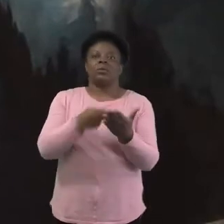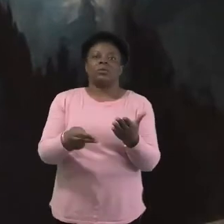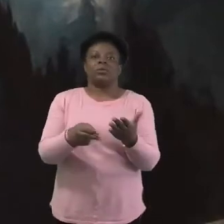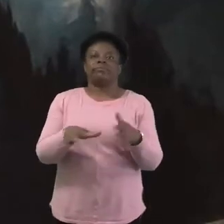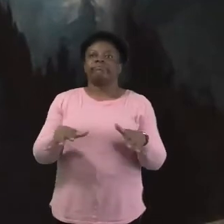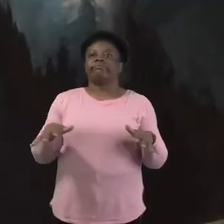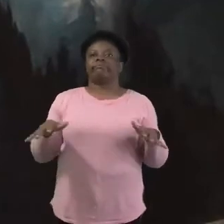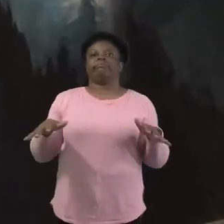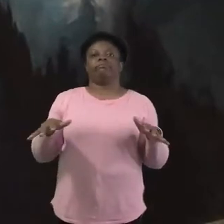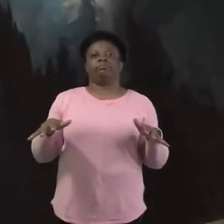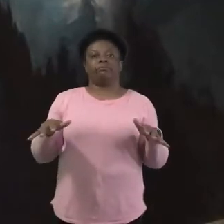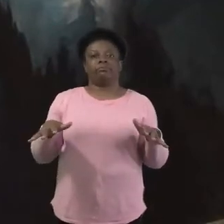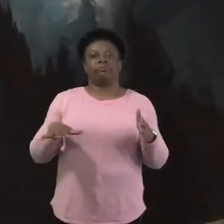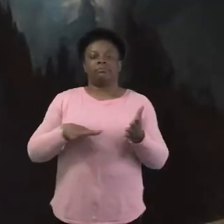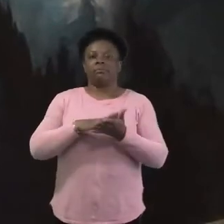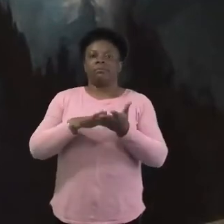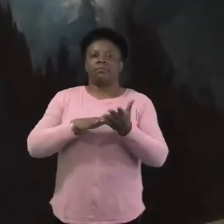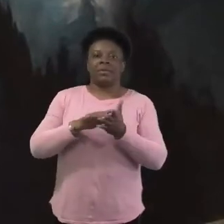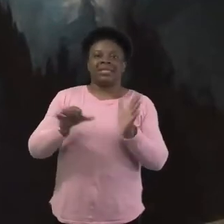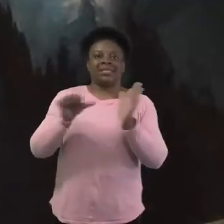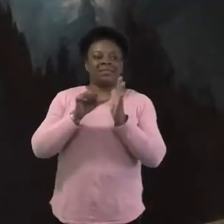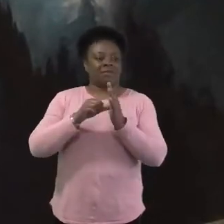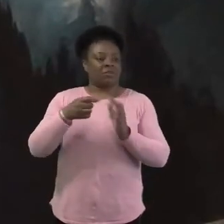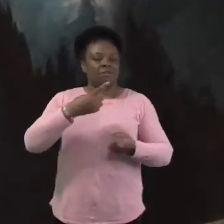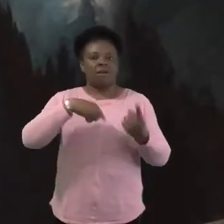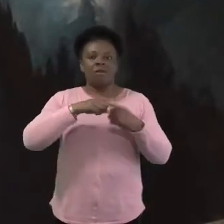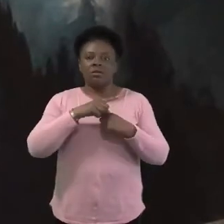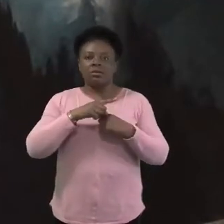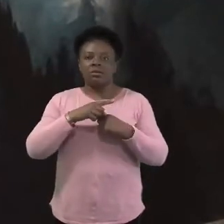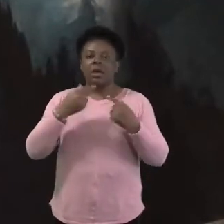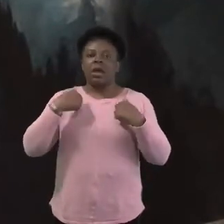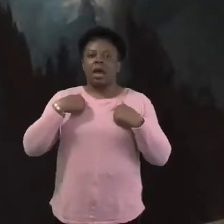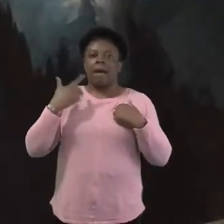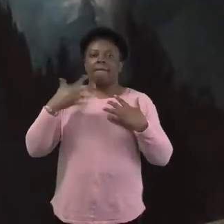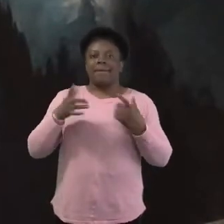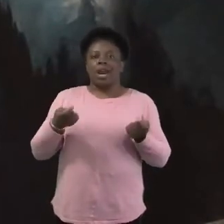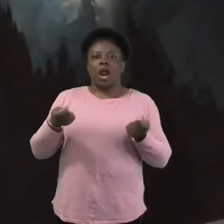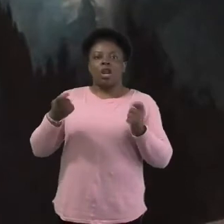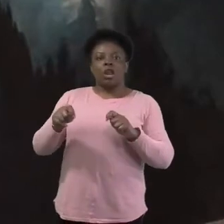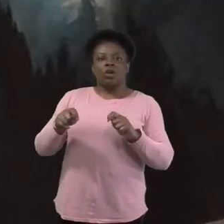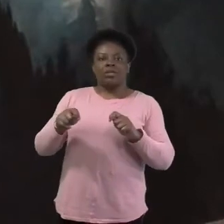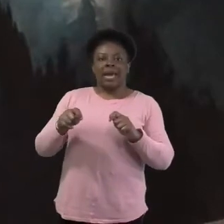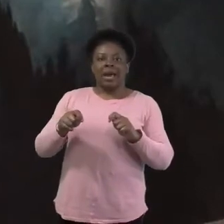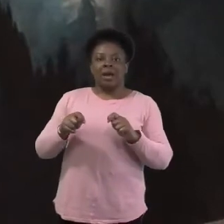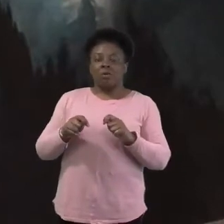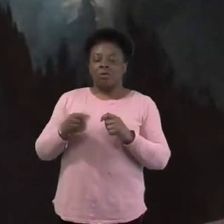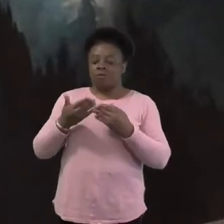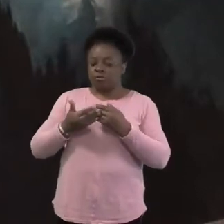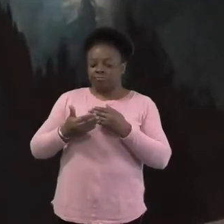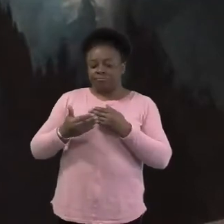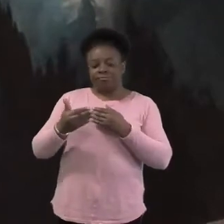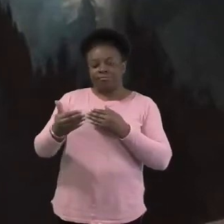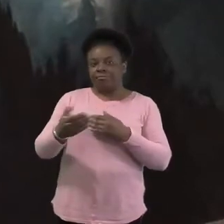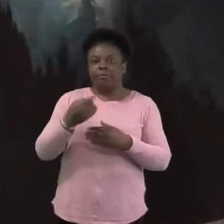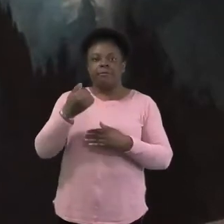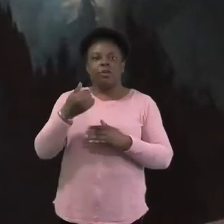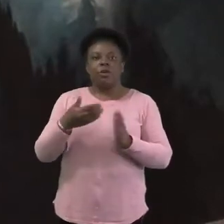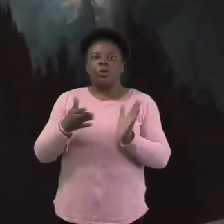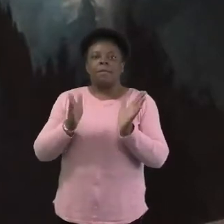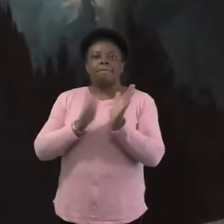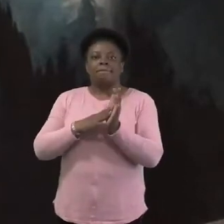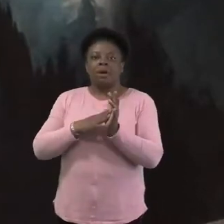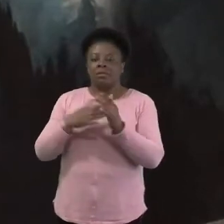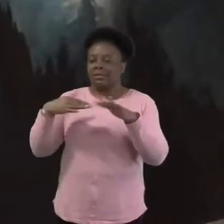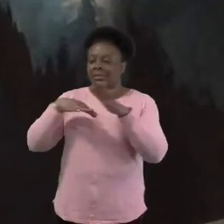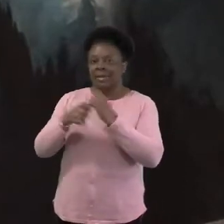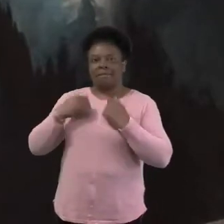sudden, and I spent about three or four months just in my room and in my house, uh, thinking about sort of where, where